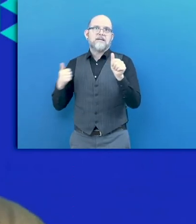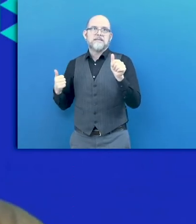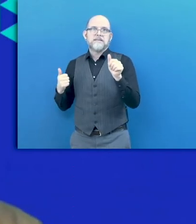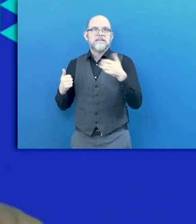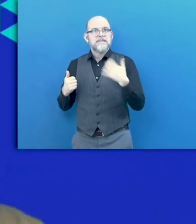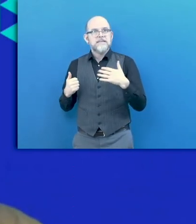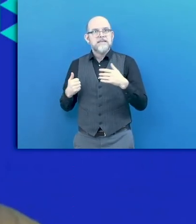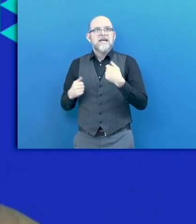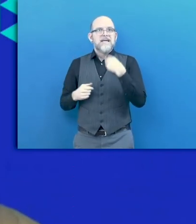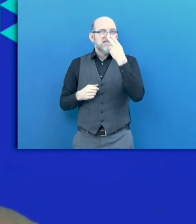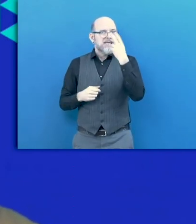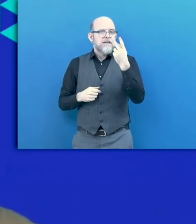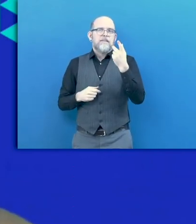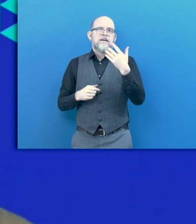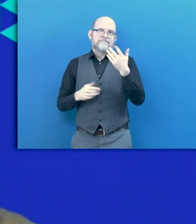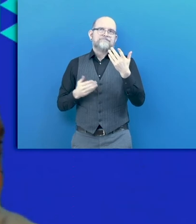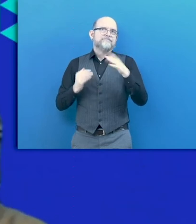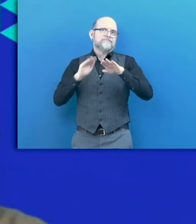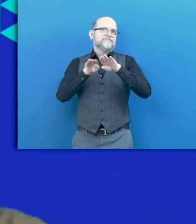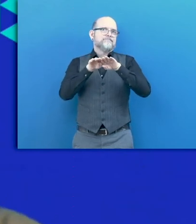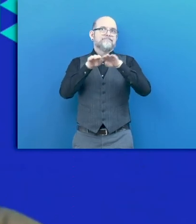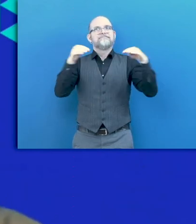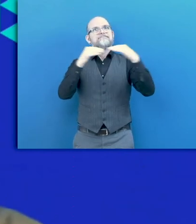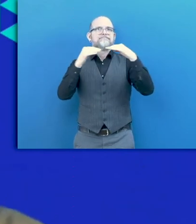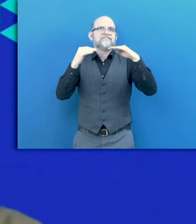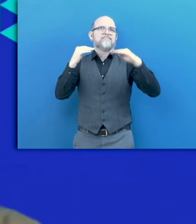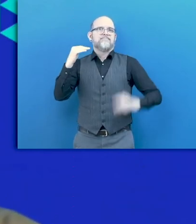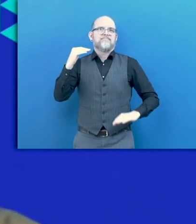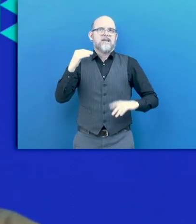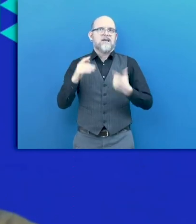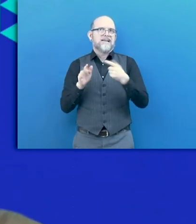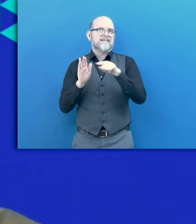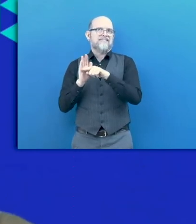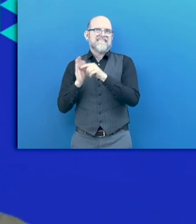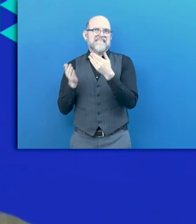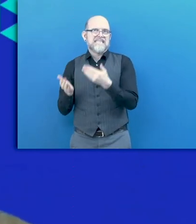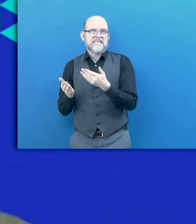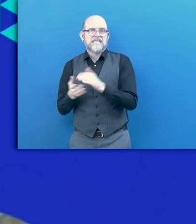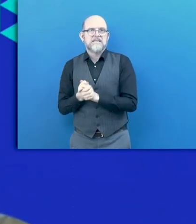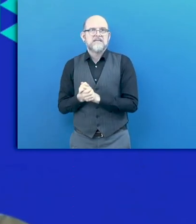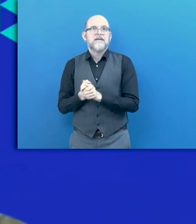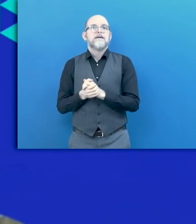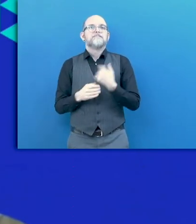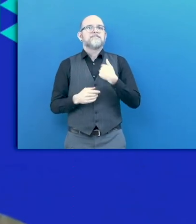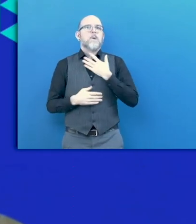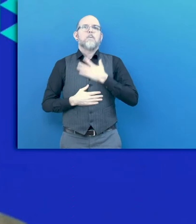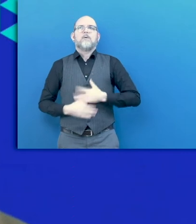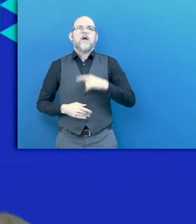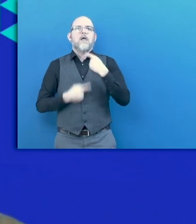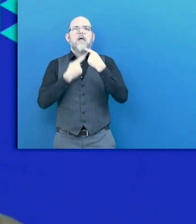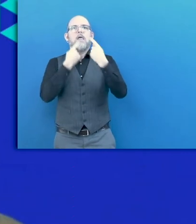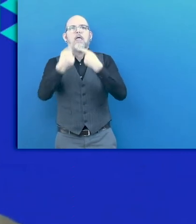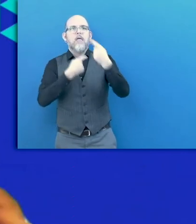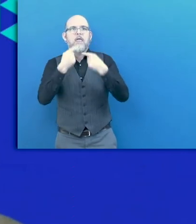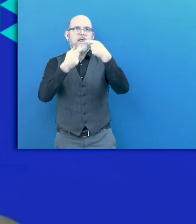disadvantage because of the digital gap that they were often facing. I will not speak too much about this issue, because